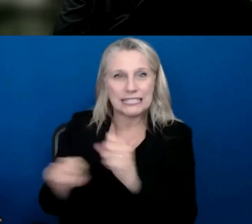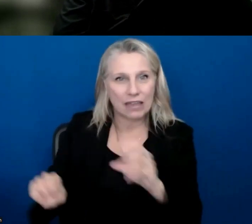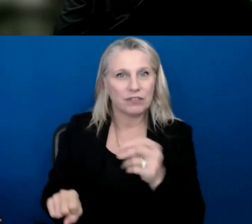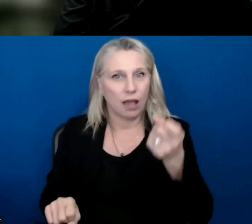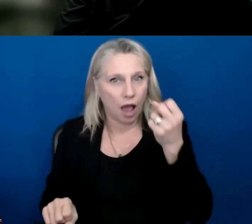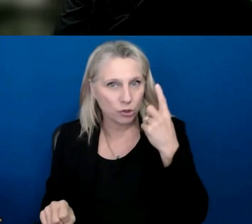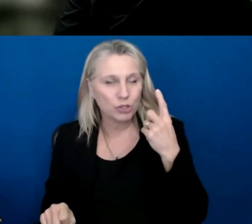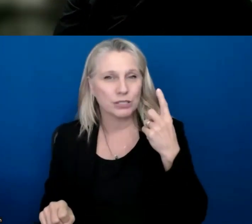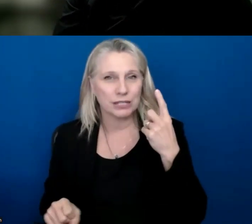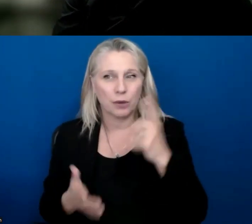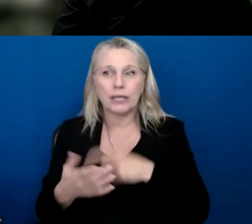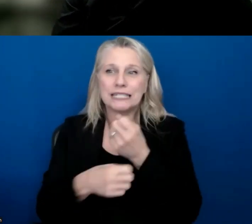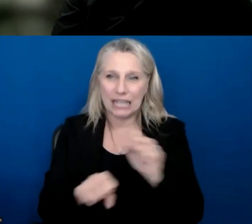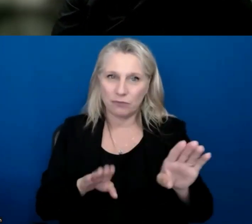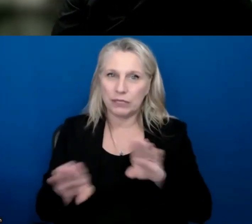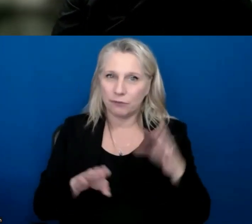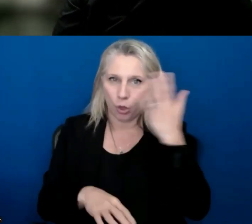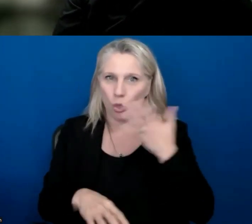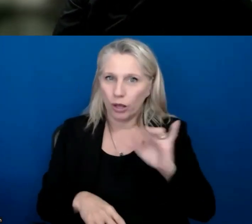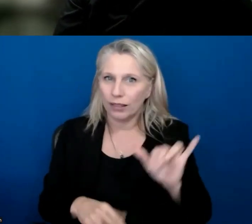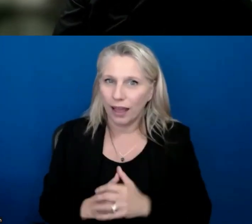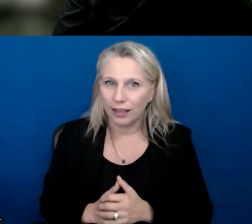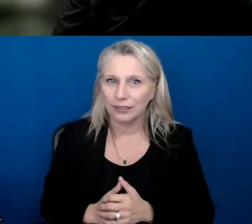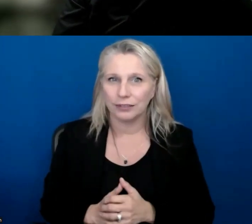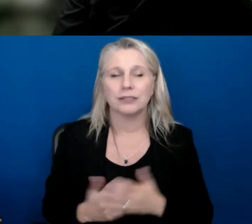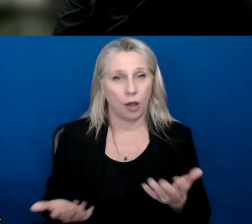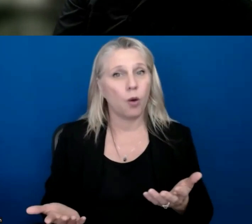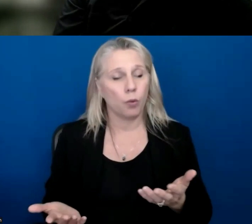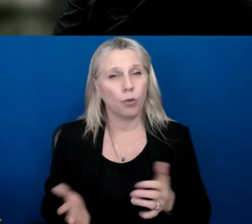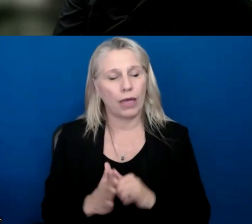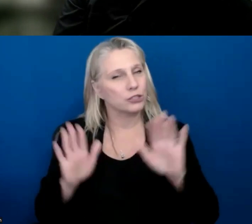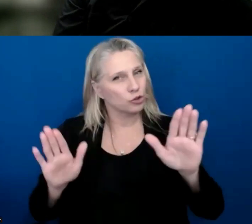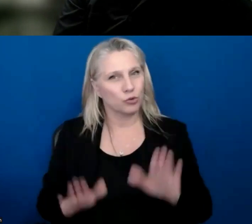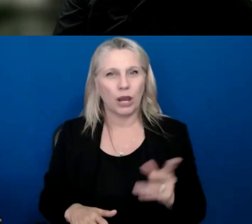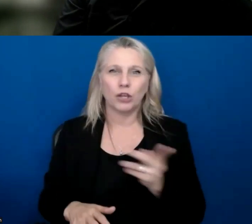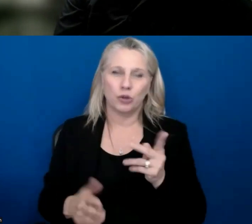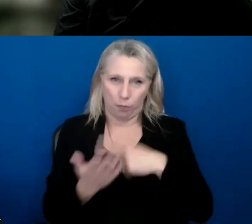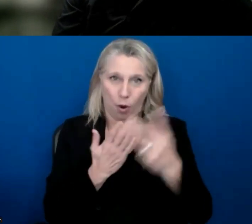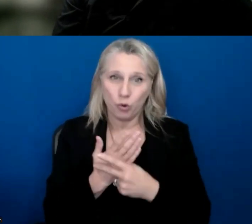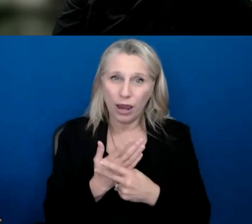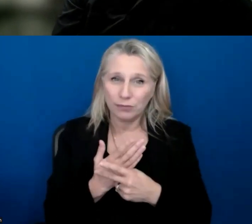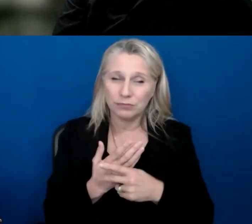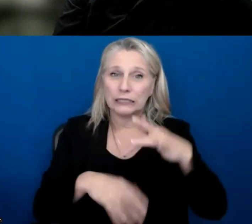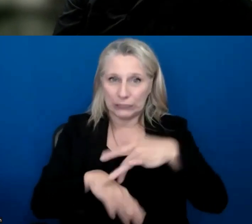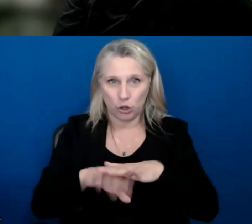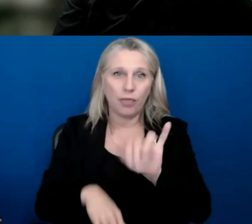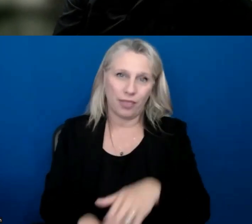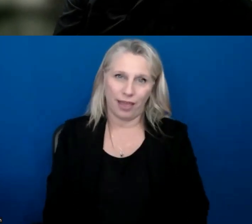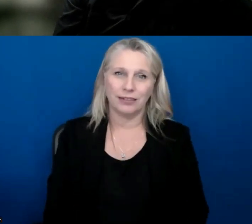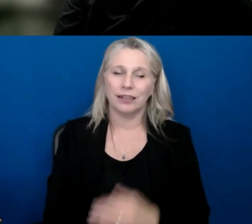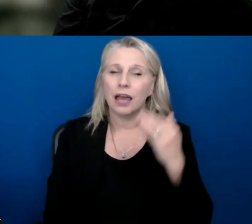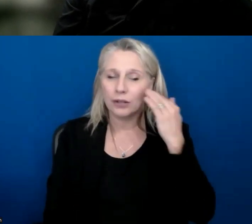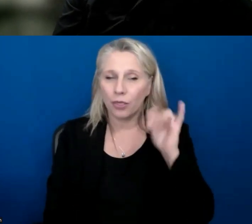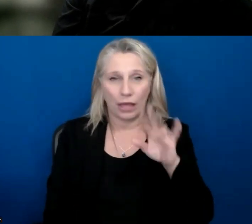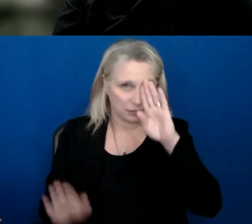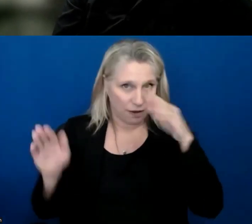um, what safe behaviors look like? Um, so that's really great that your program's touching on that. I know that has been a real